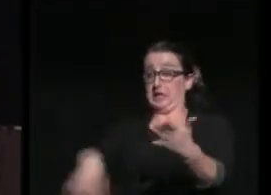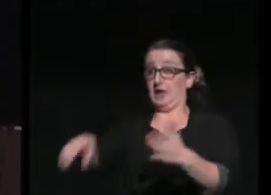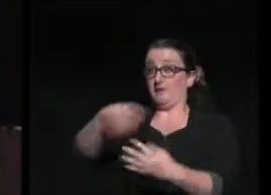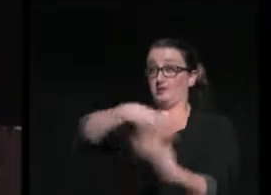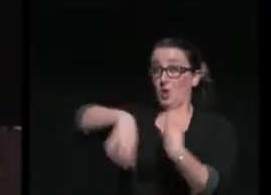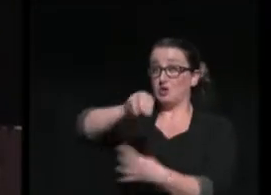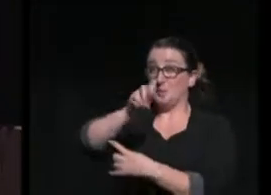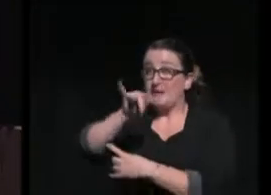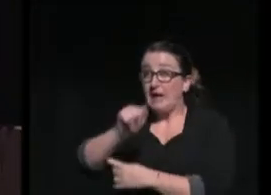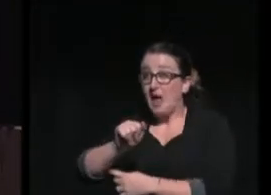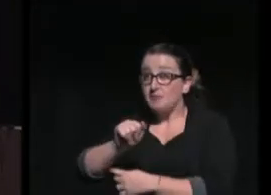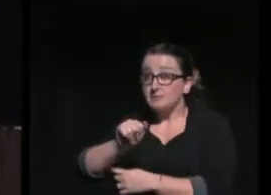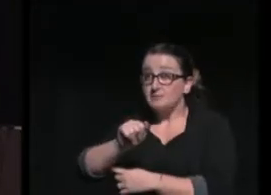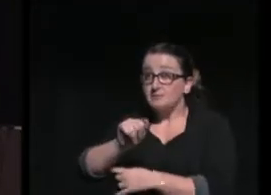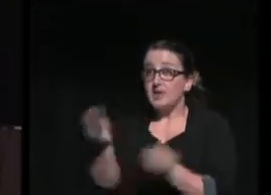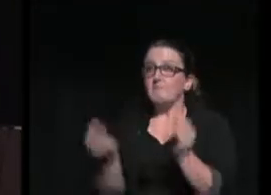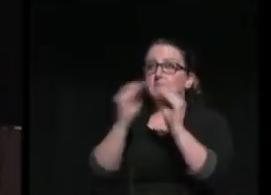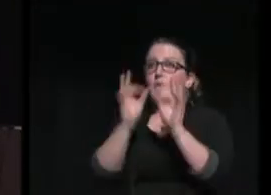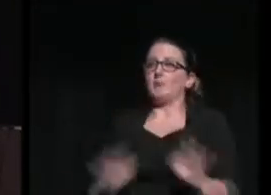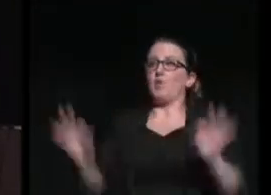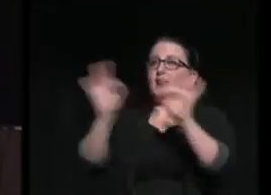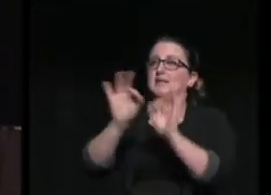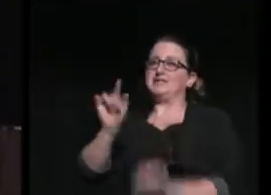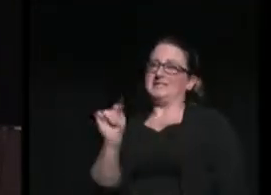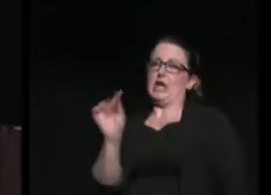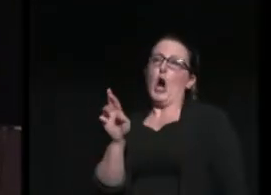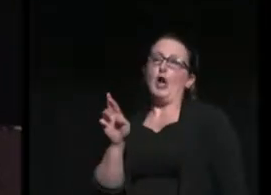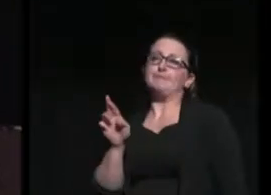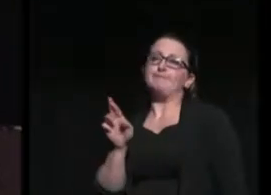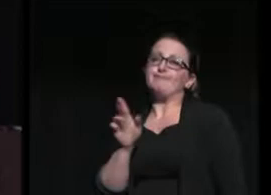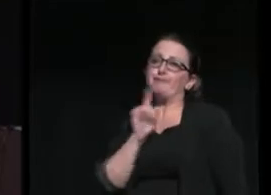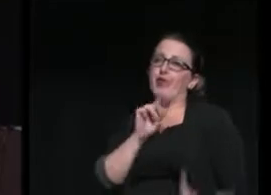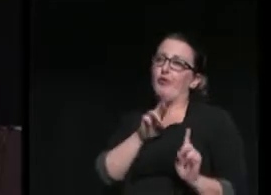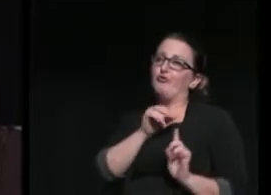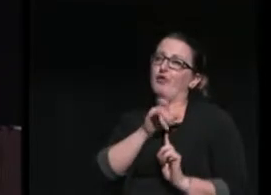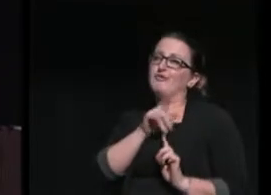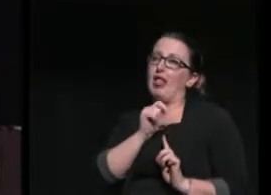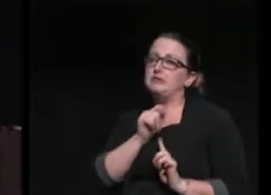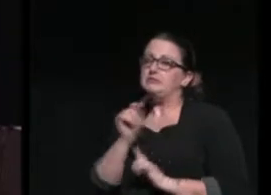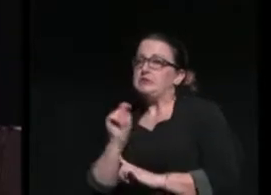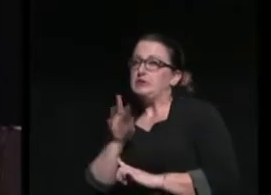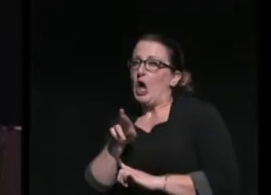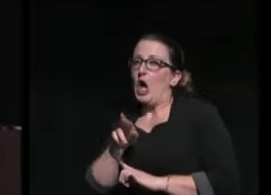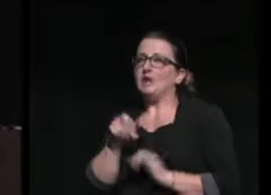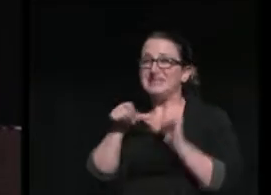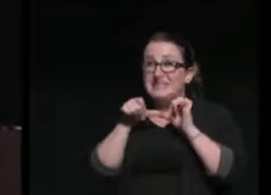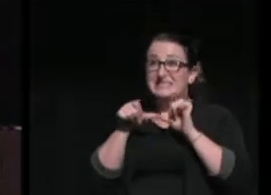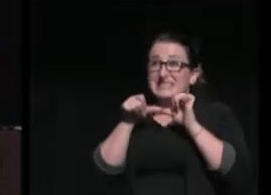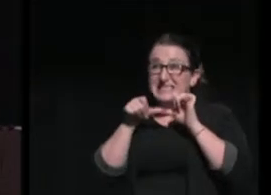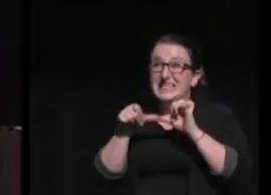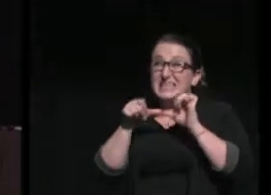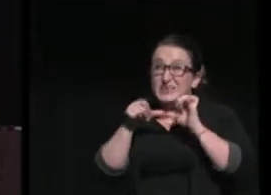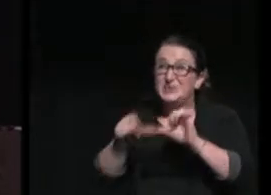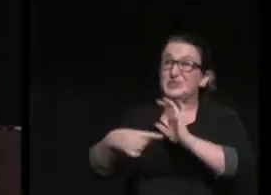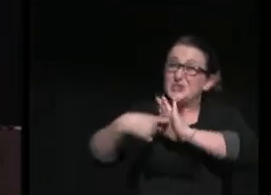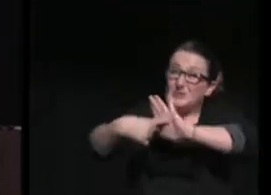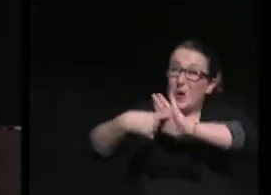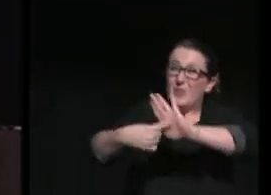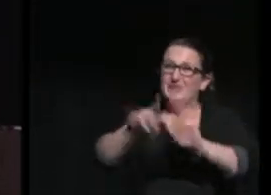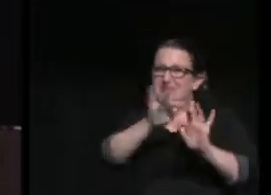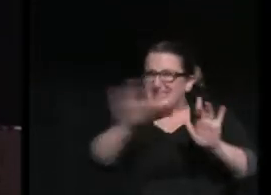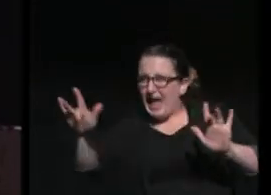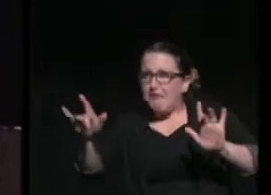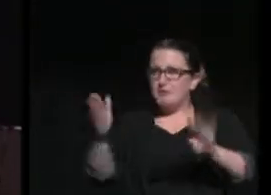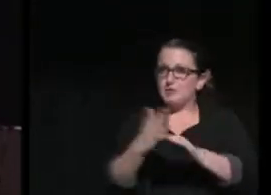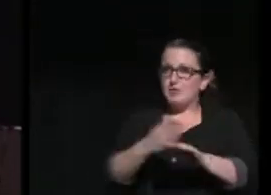More importantly, TR, as many called him, continued to call out this gap between words